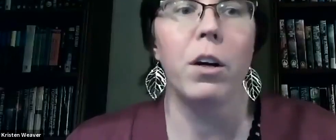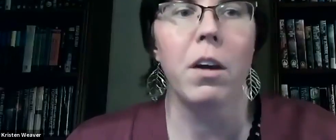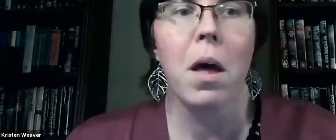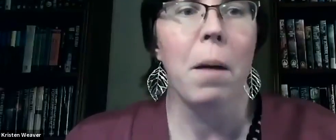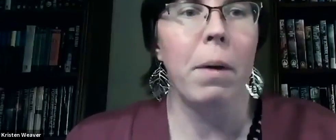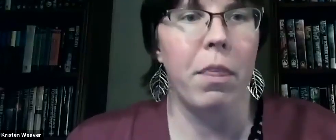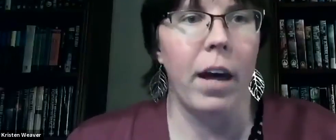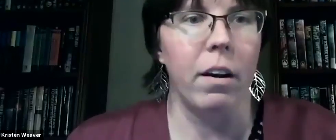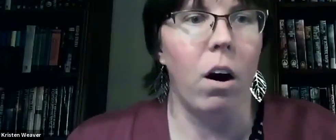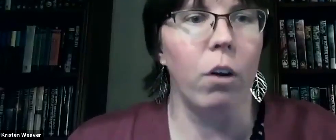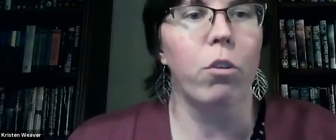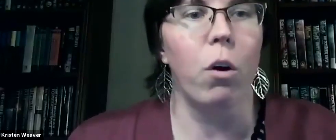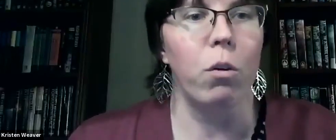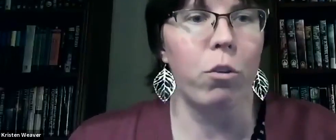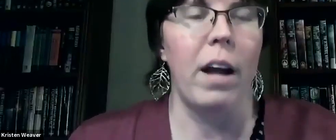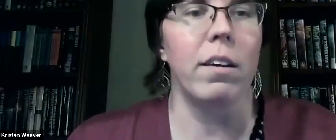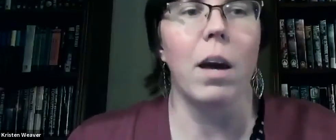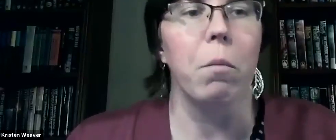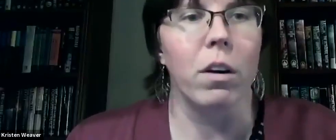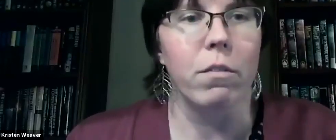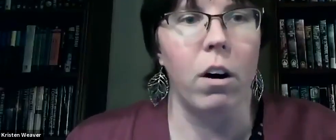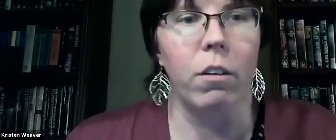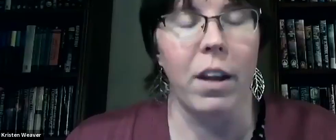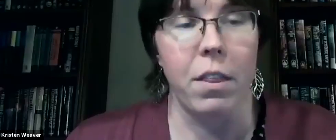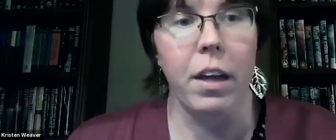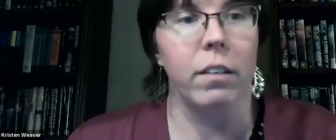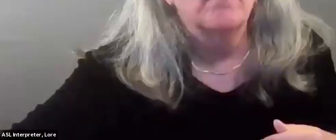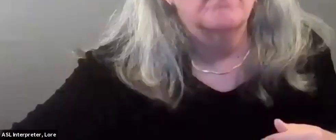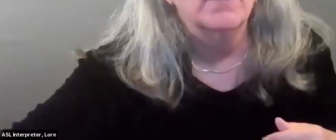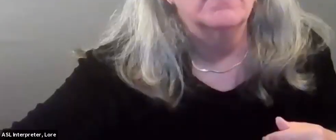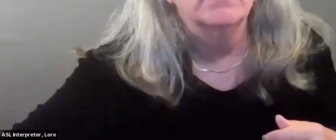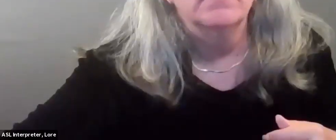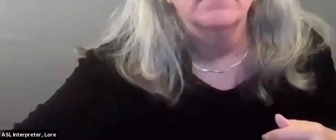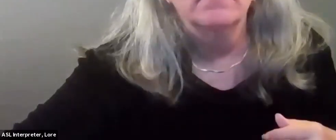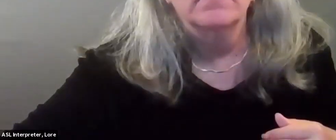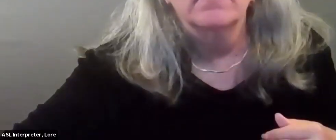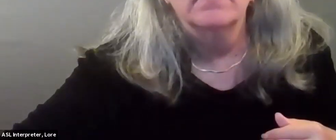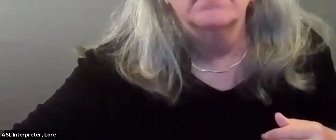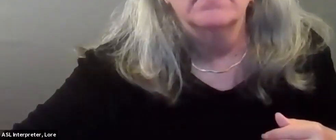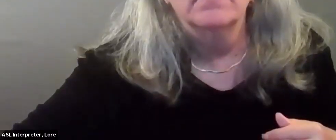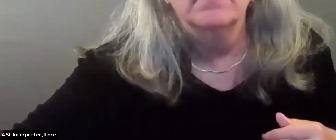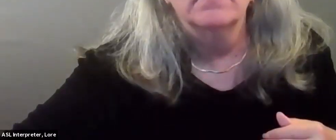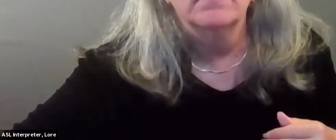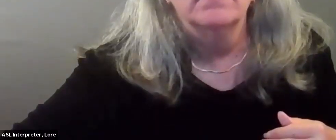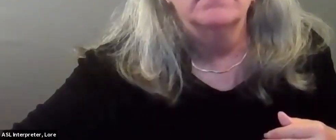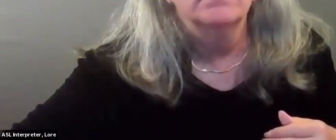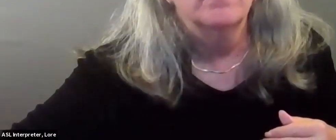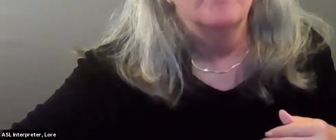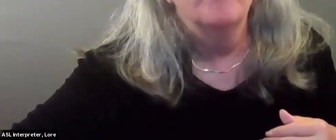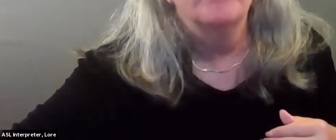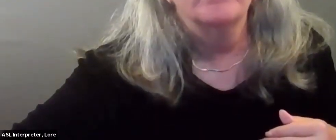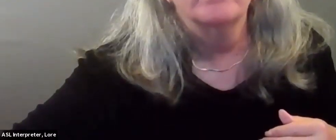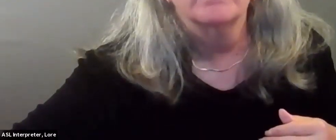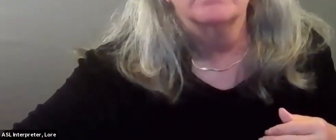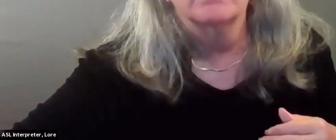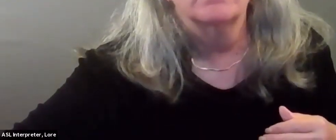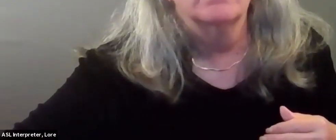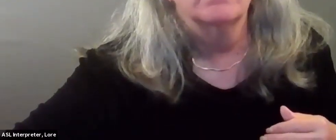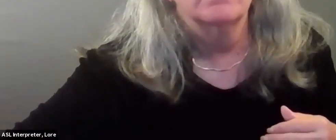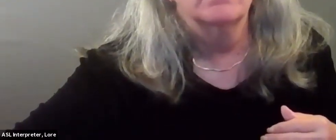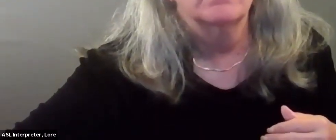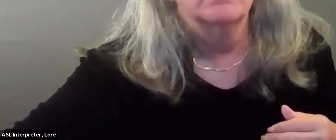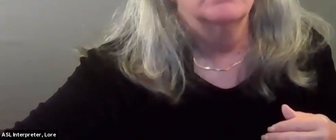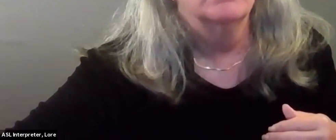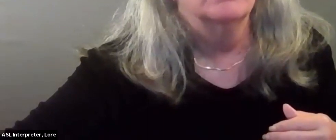my neighborhood, but then also trying to get more involved in things in Greenbelt. So I was one of the original